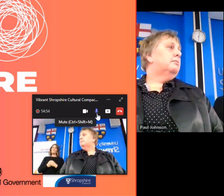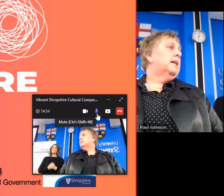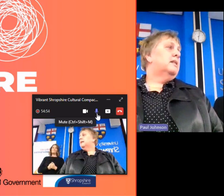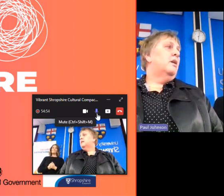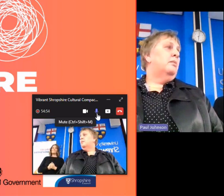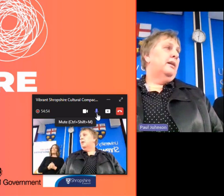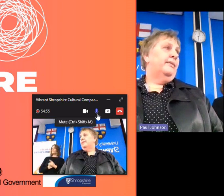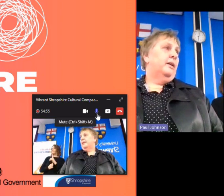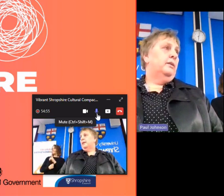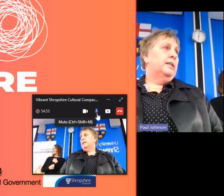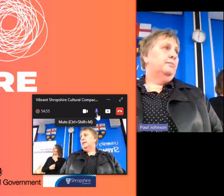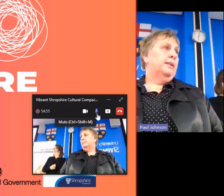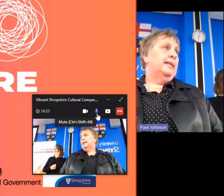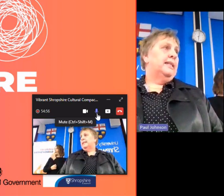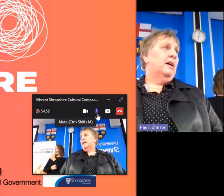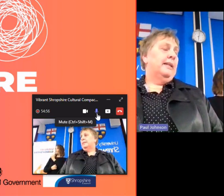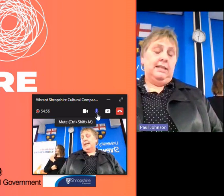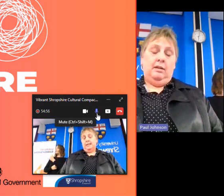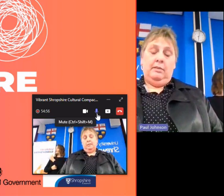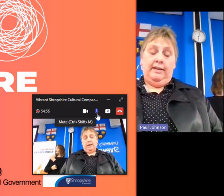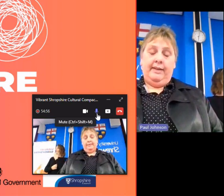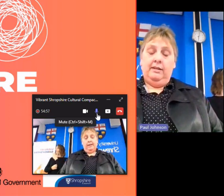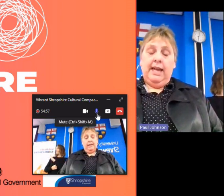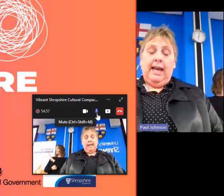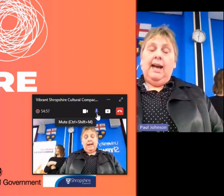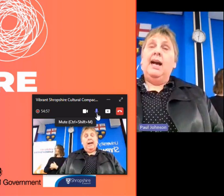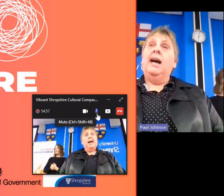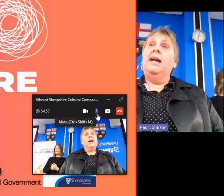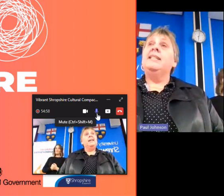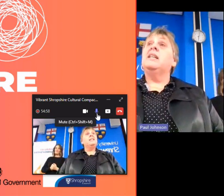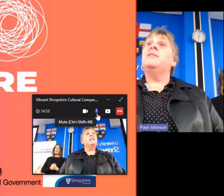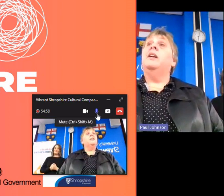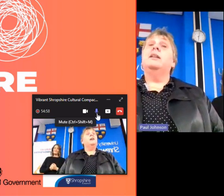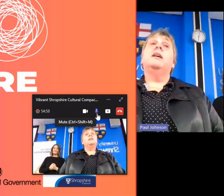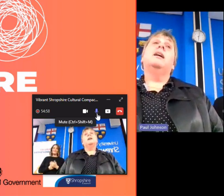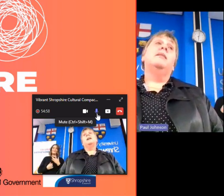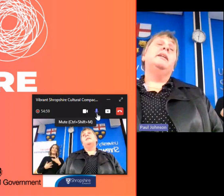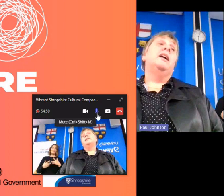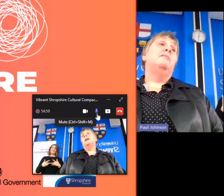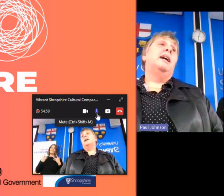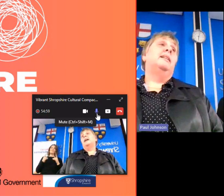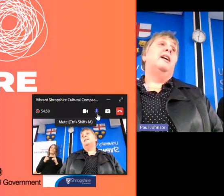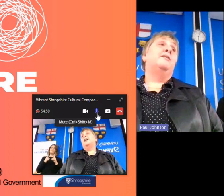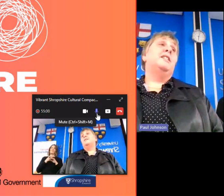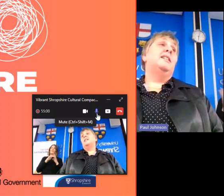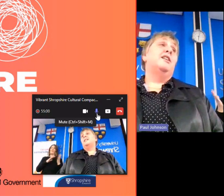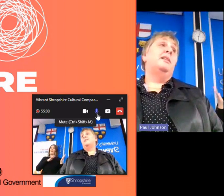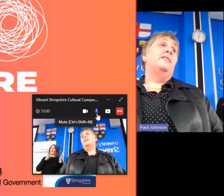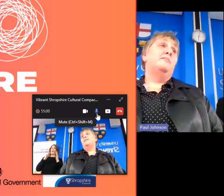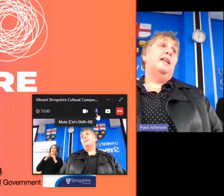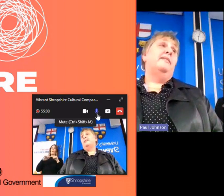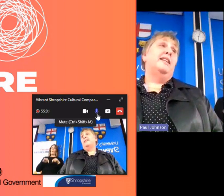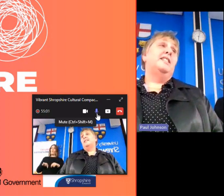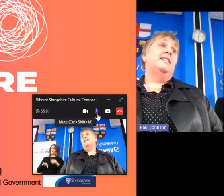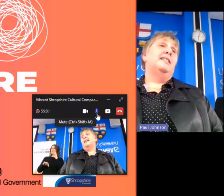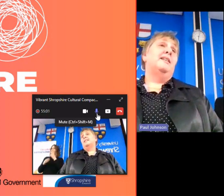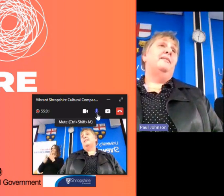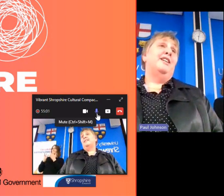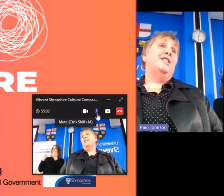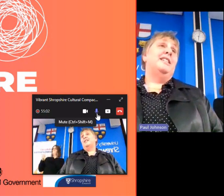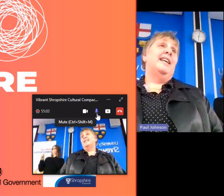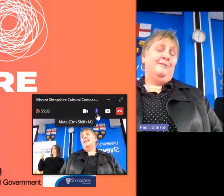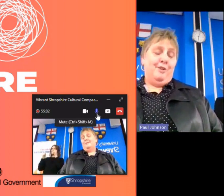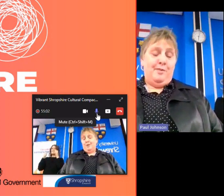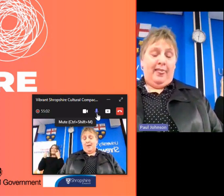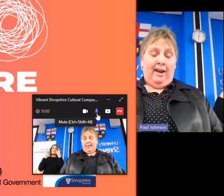that's not my phone is it please tell me that's not my phone uh it does feel like coming home and i've seen so many familiar faces